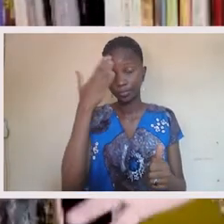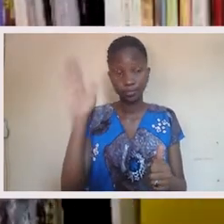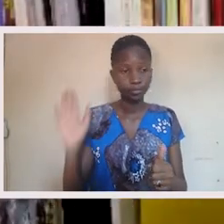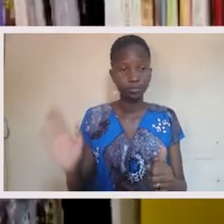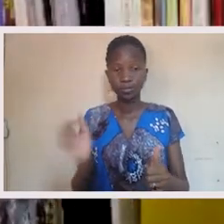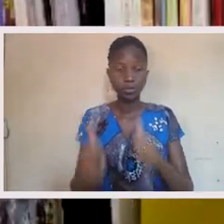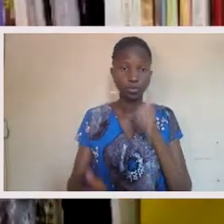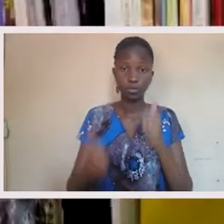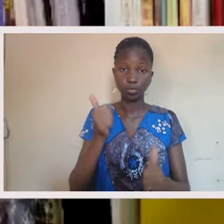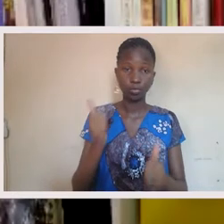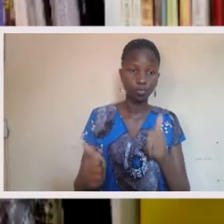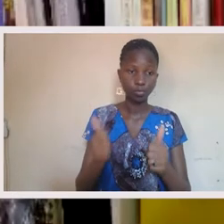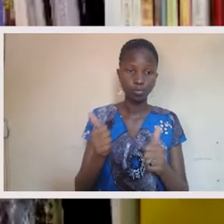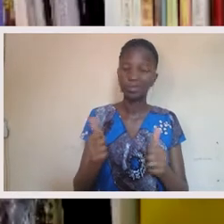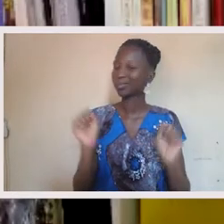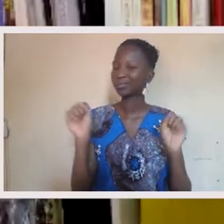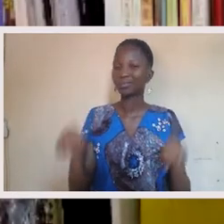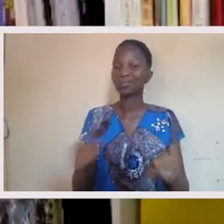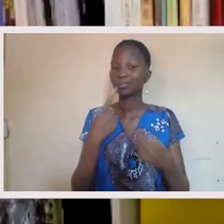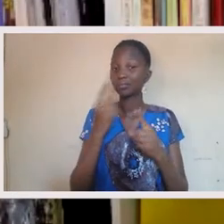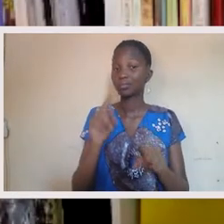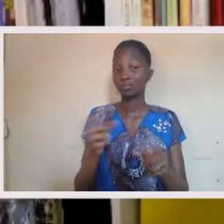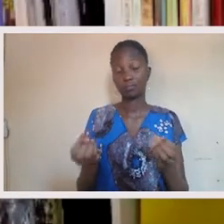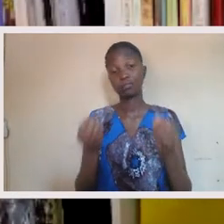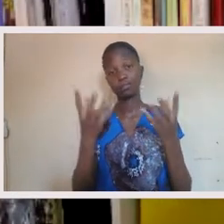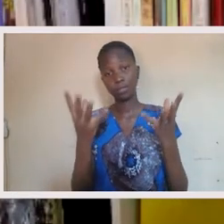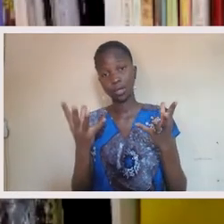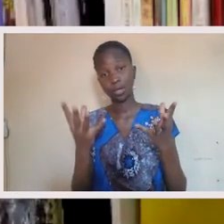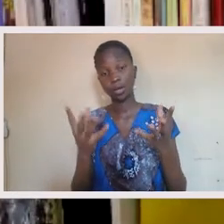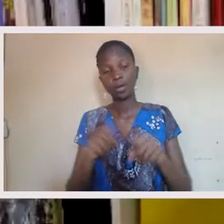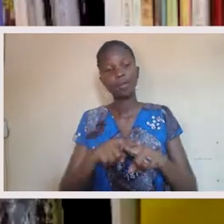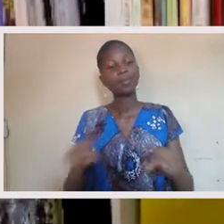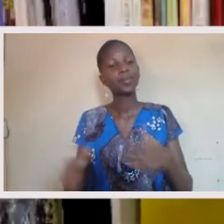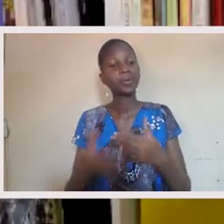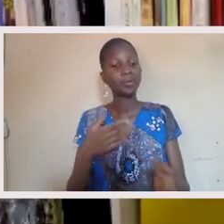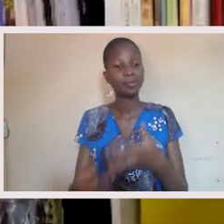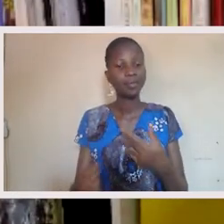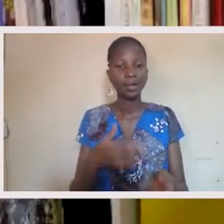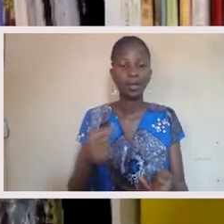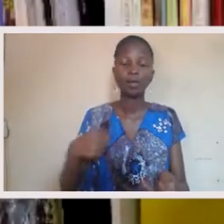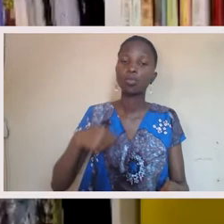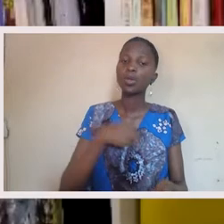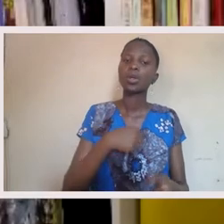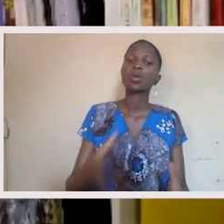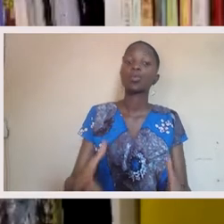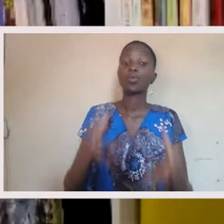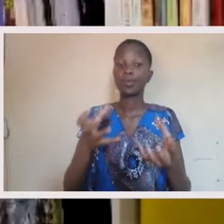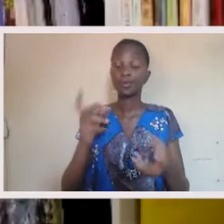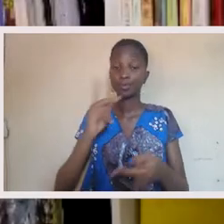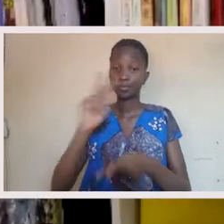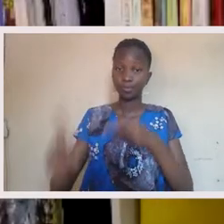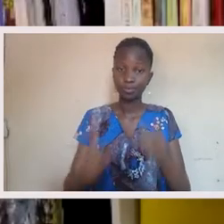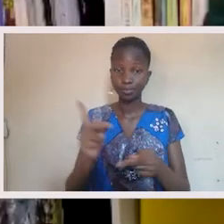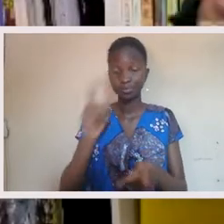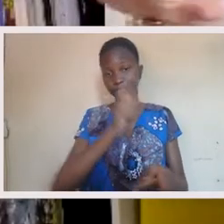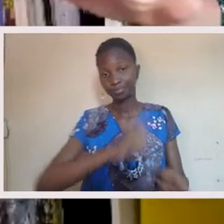not. And so, because I don't know the specifics, I can't particularly speak to that. But I think that as much as we'd